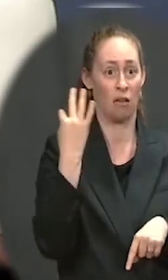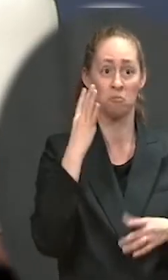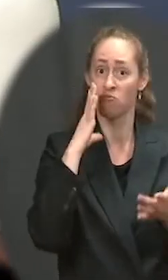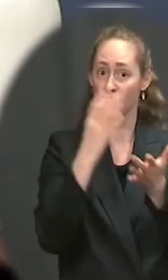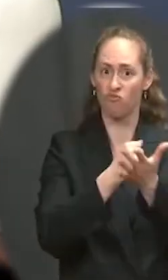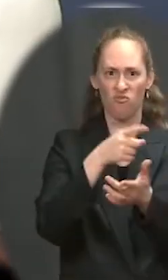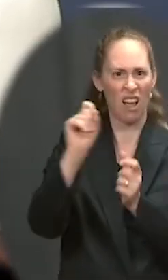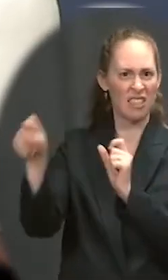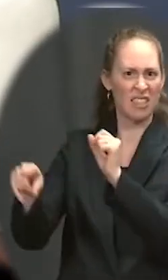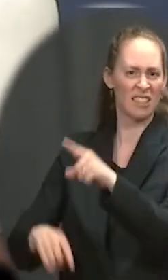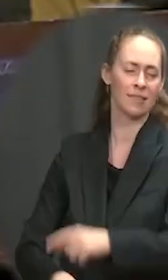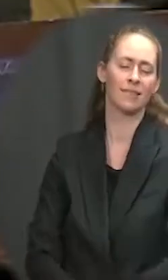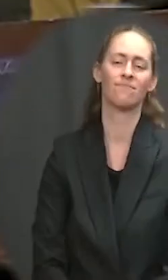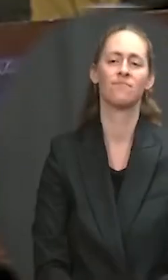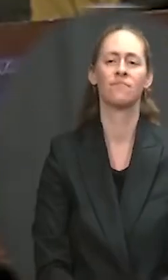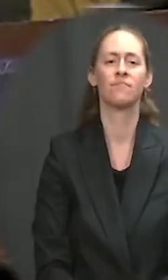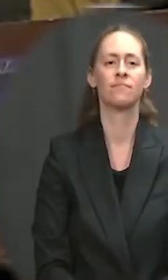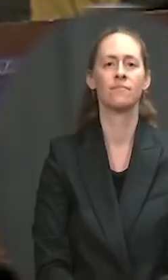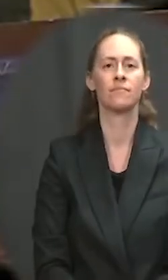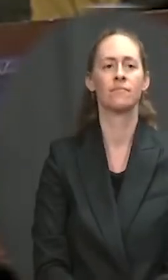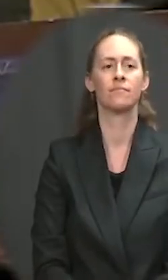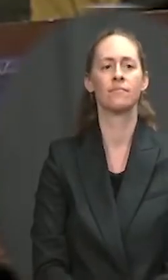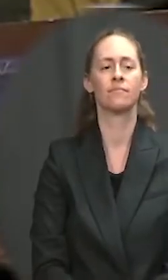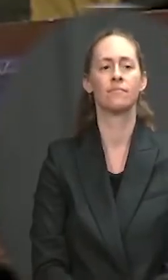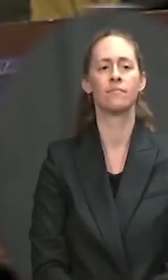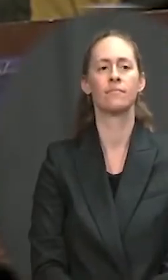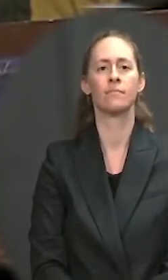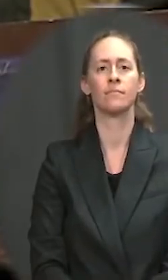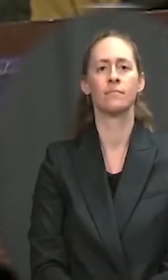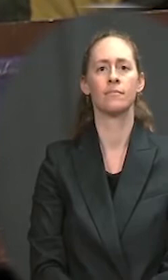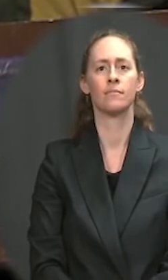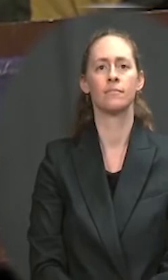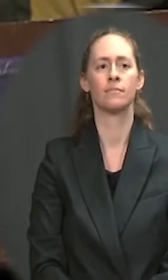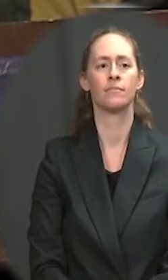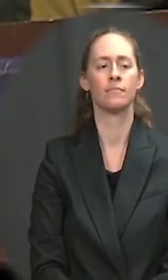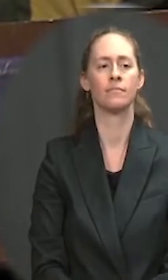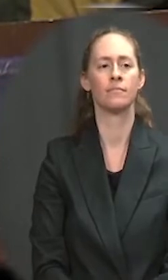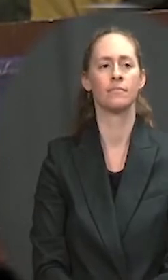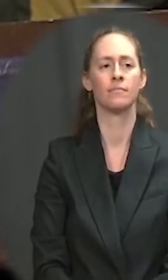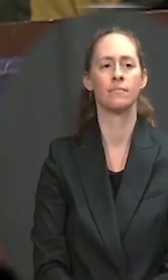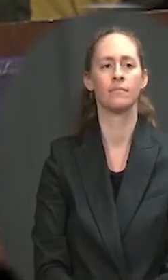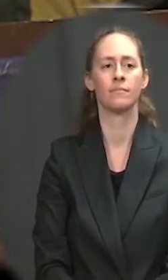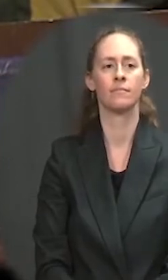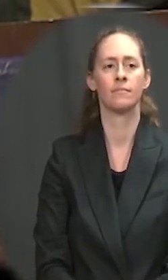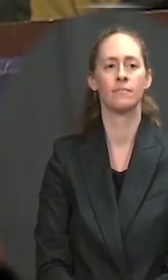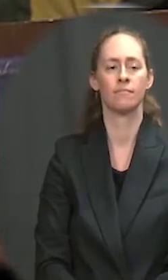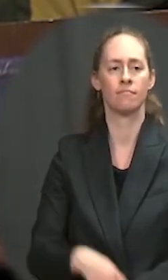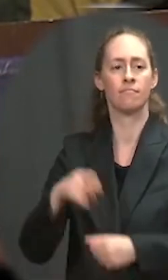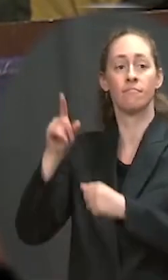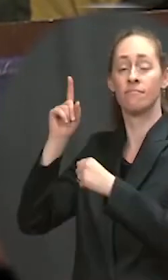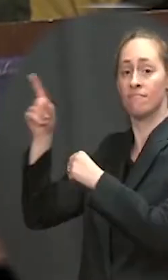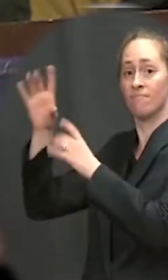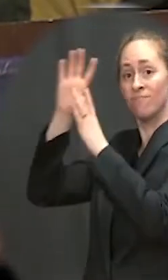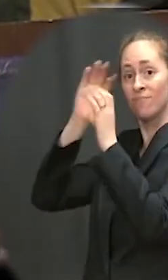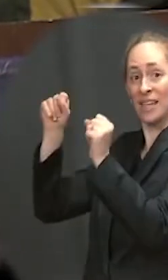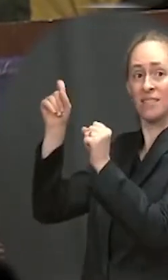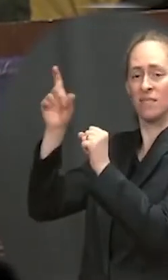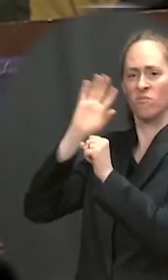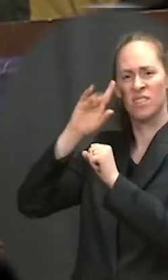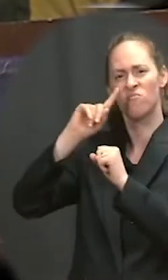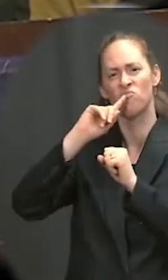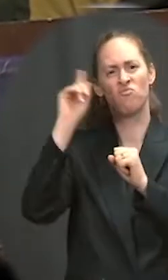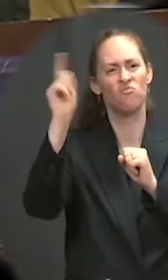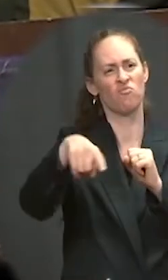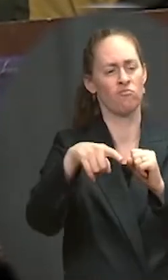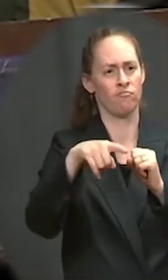for a second. The President had said in his executive order in January that he would call for a green procurement